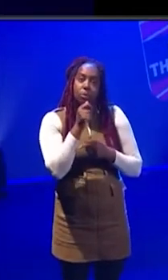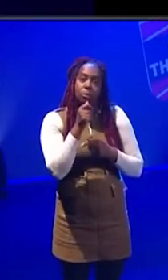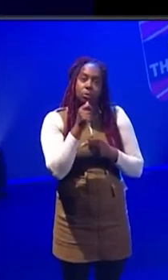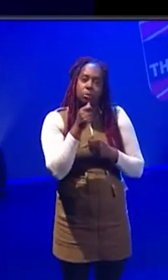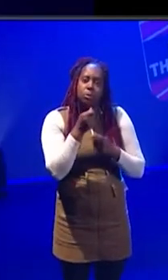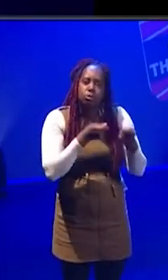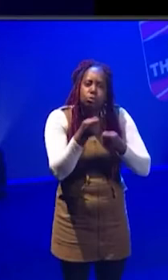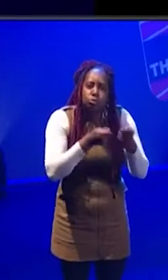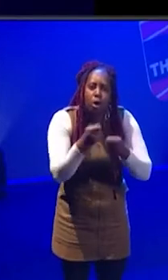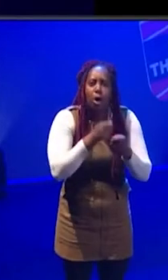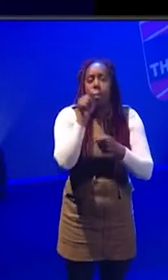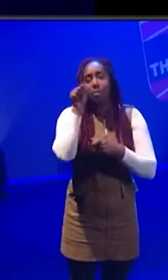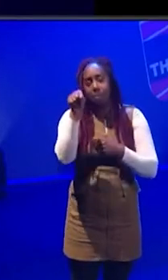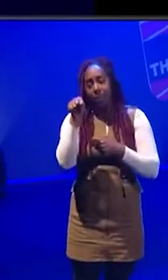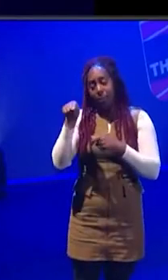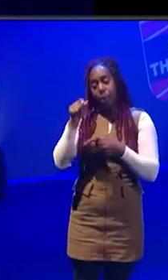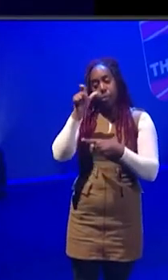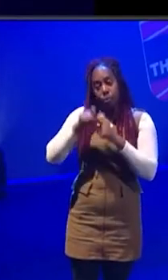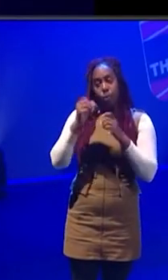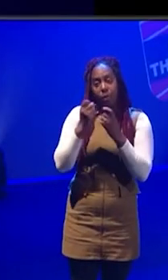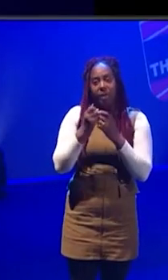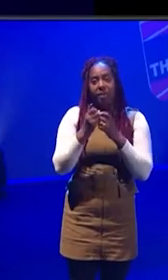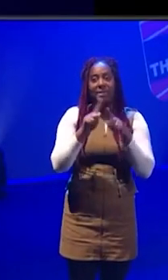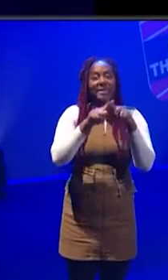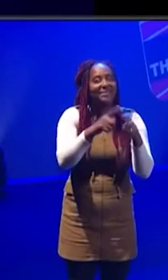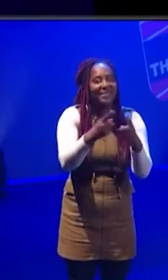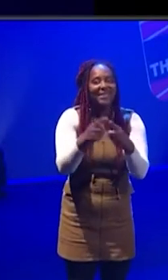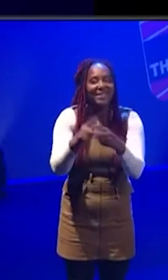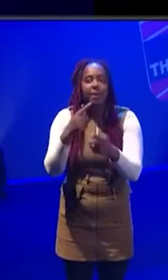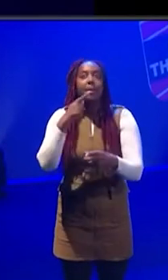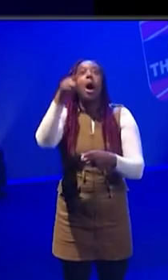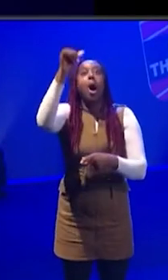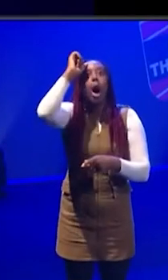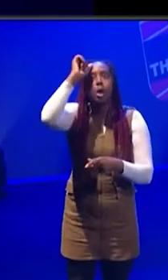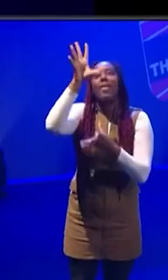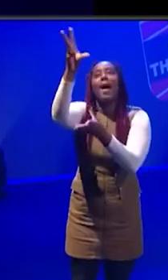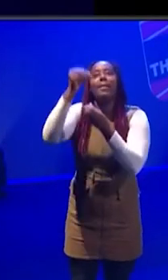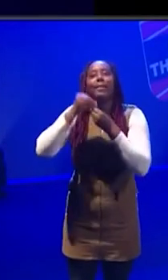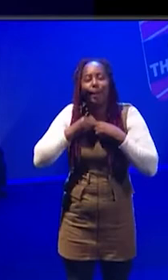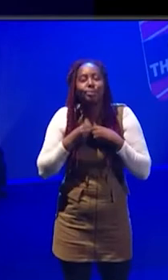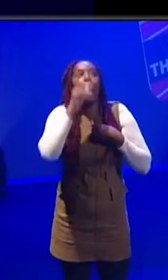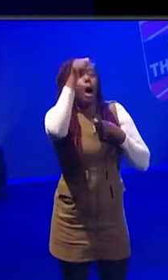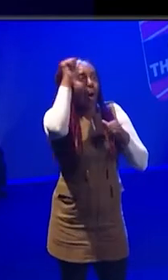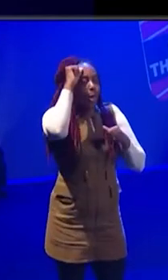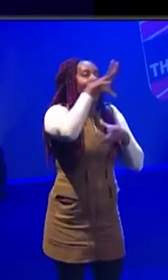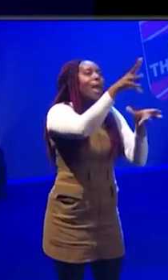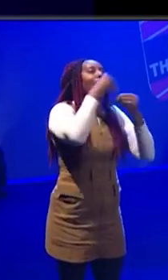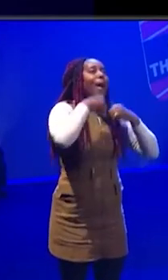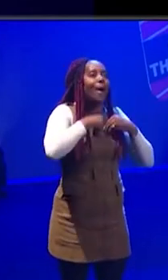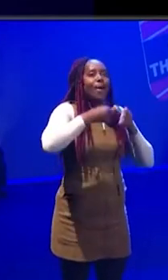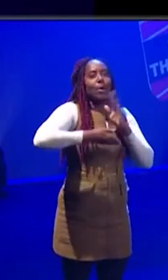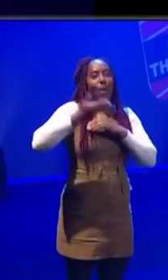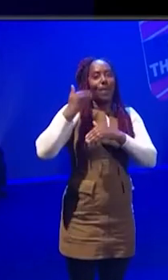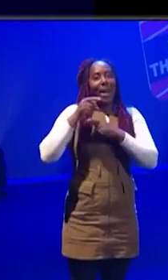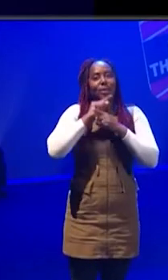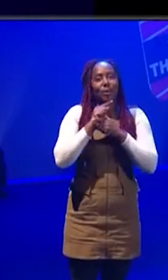to look at things differently and don't just grab for the things they know and therefore go back to business